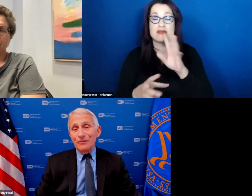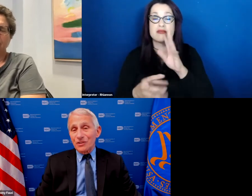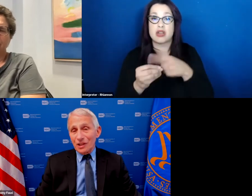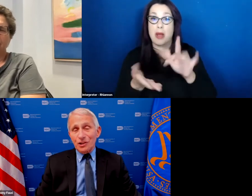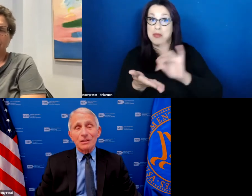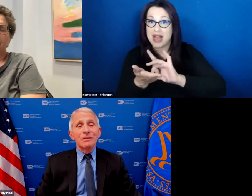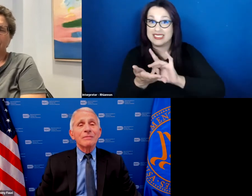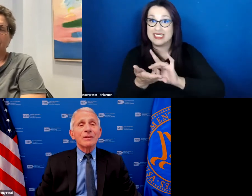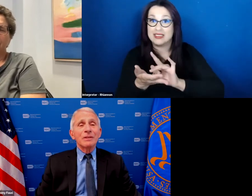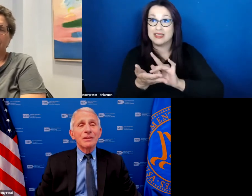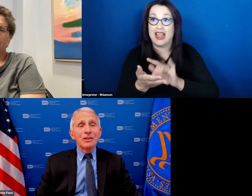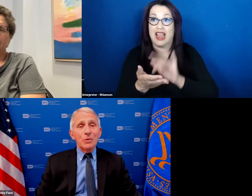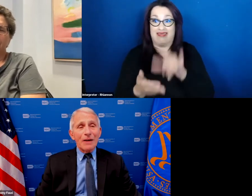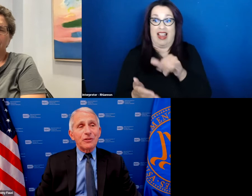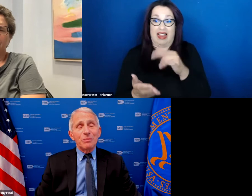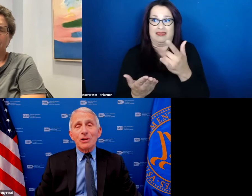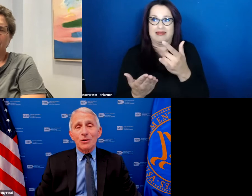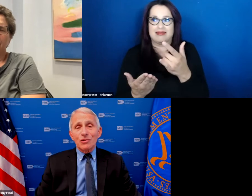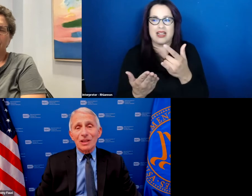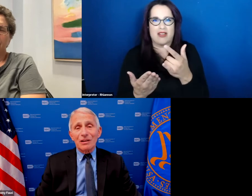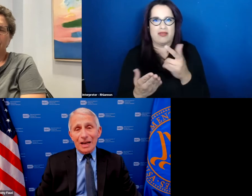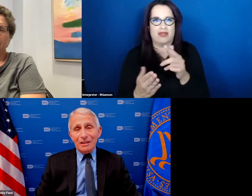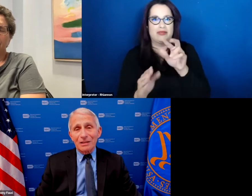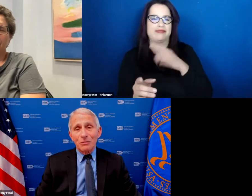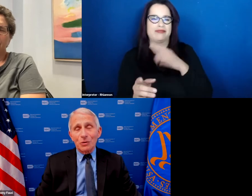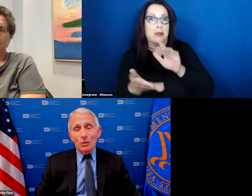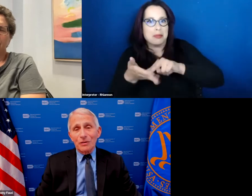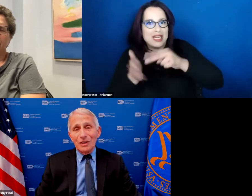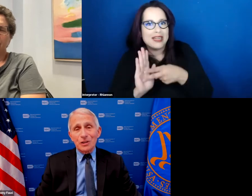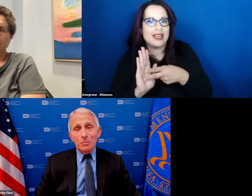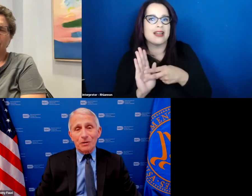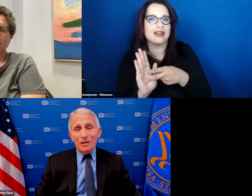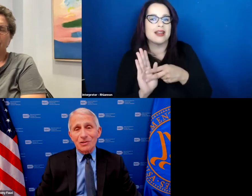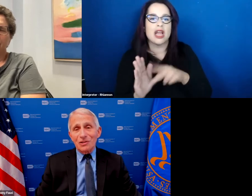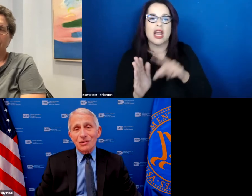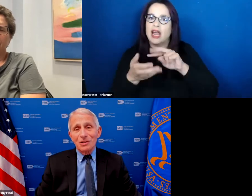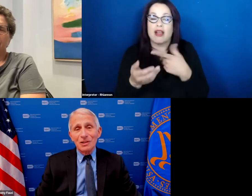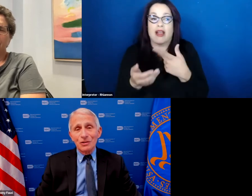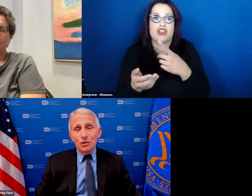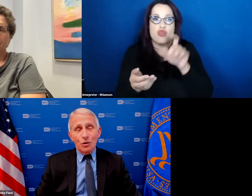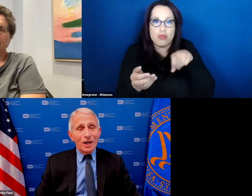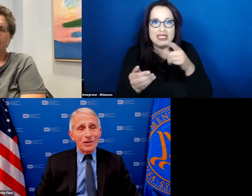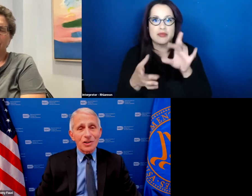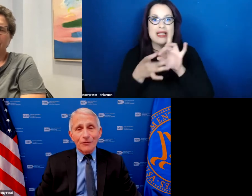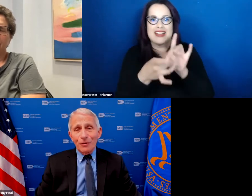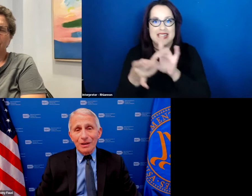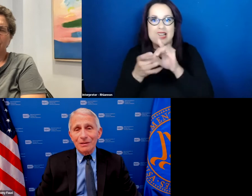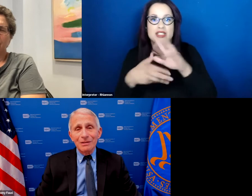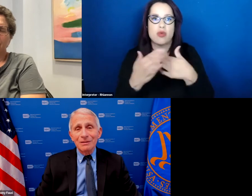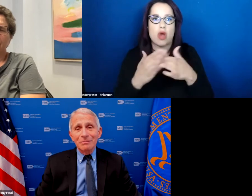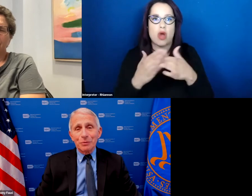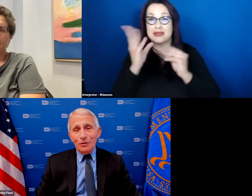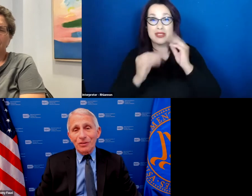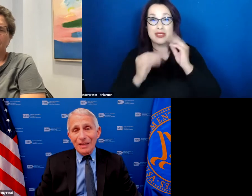as a physician you have to be closely connected with all of the experiences joy suffering